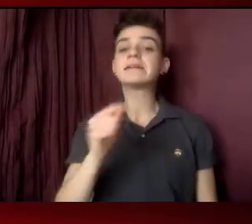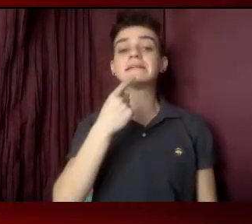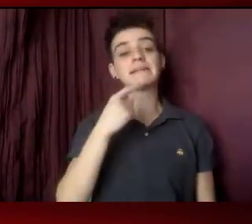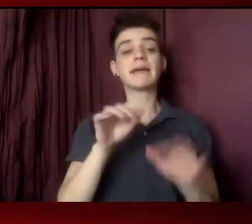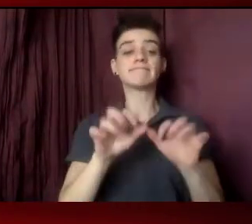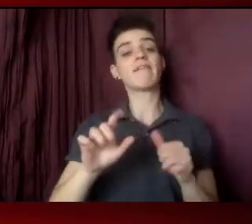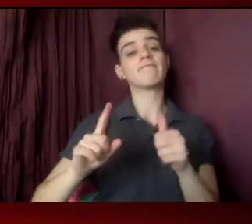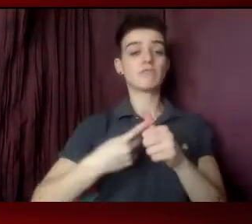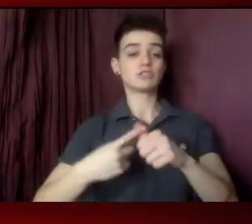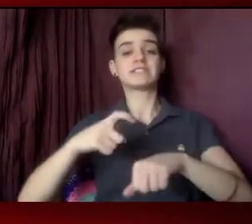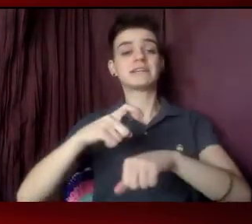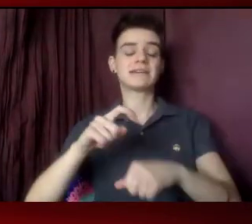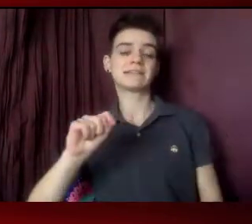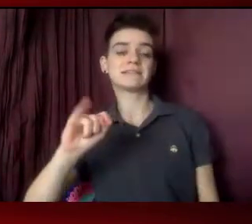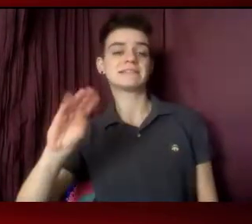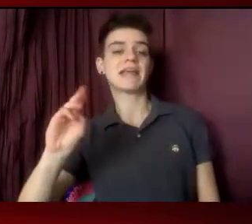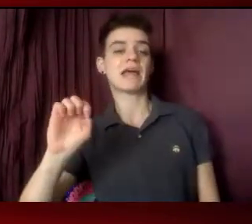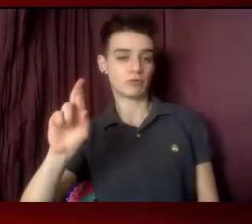All right.